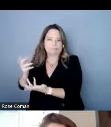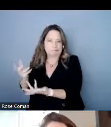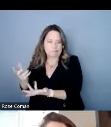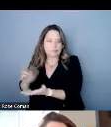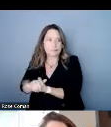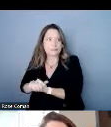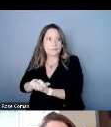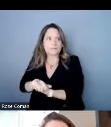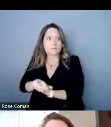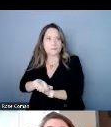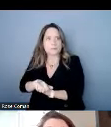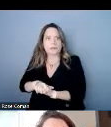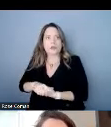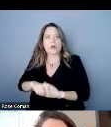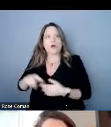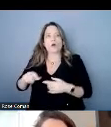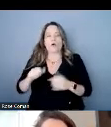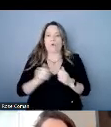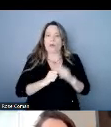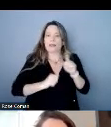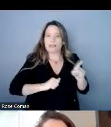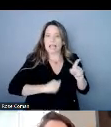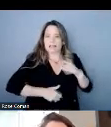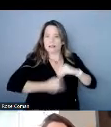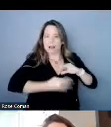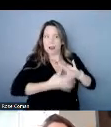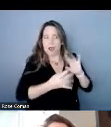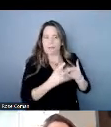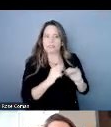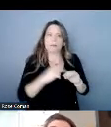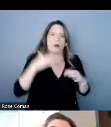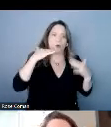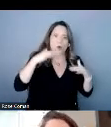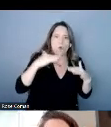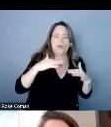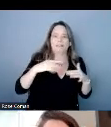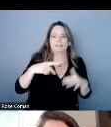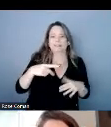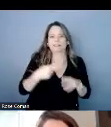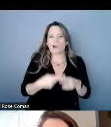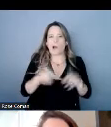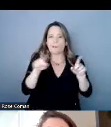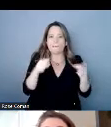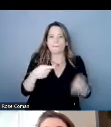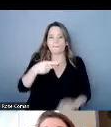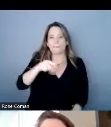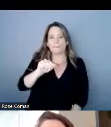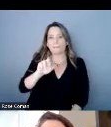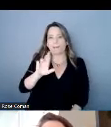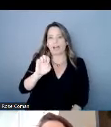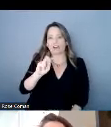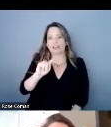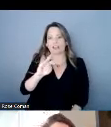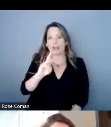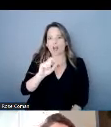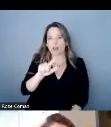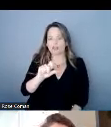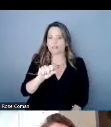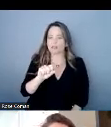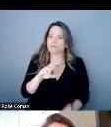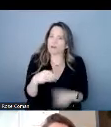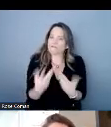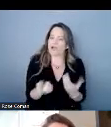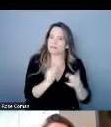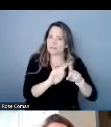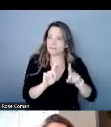parentheticals the human captioners are able to provide that additional level of accessibility so somebody who doesn't have any speech discrimination